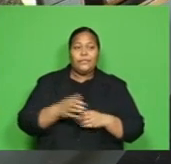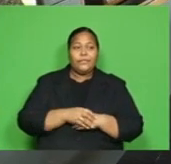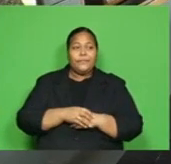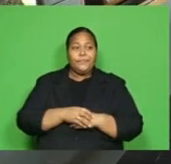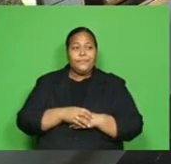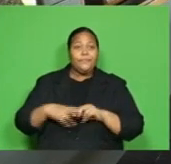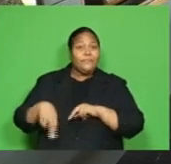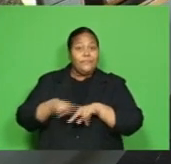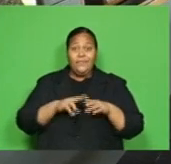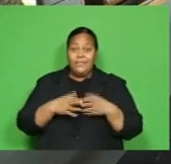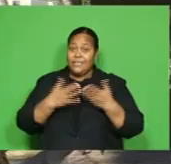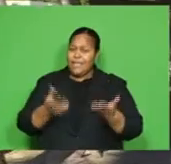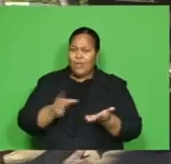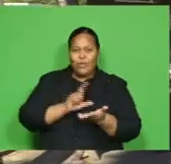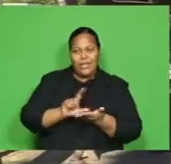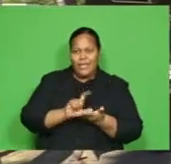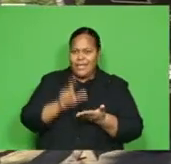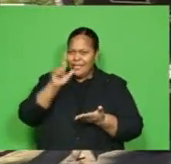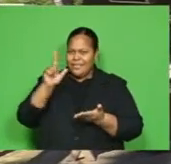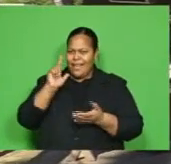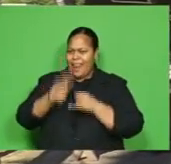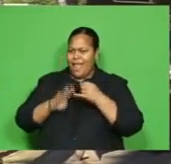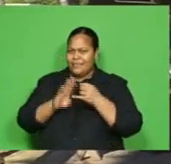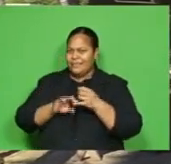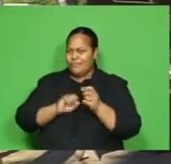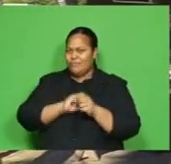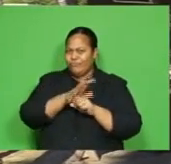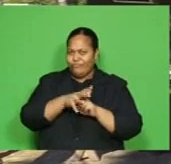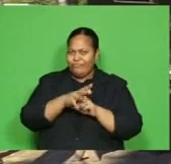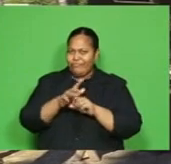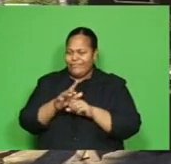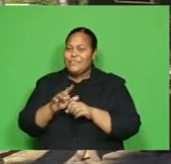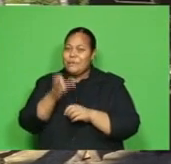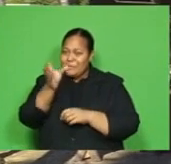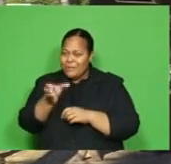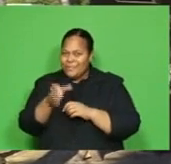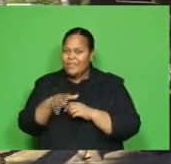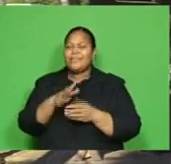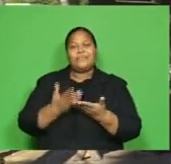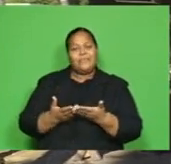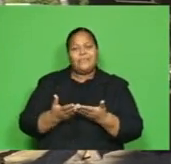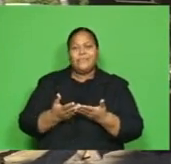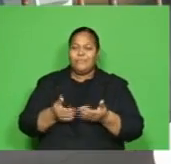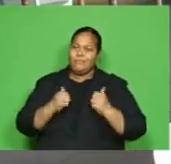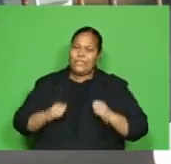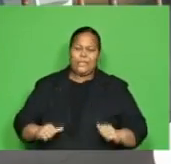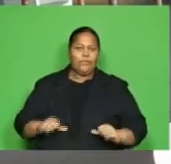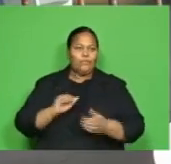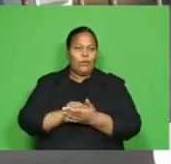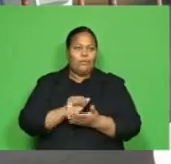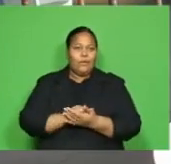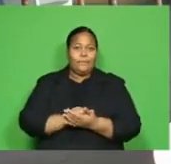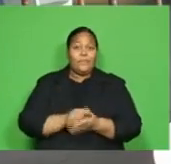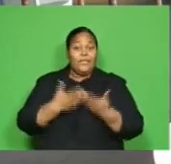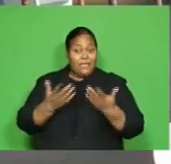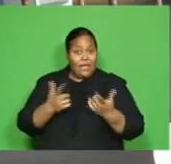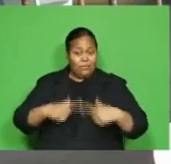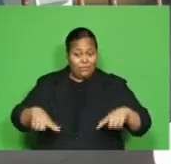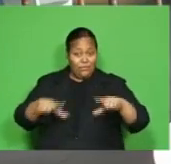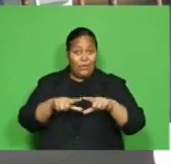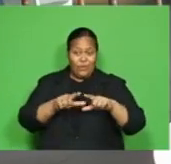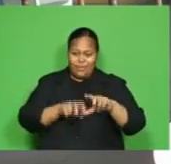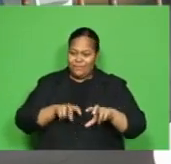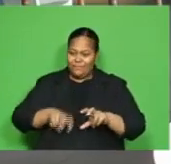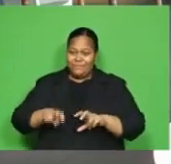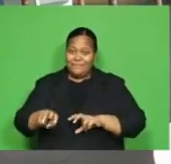active COVID-19 patients yesterday, recording a 100-percent recovery rate. Koya says, traveling domestically, we will be